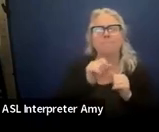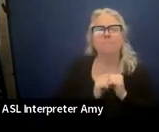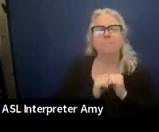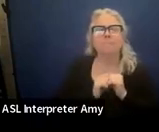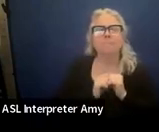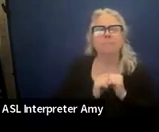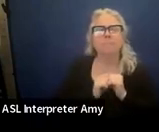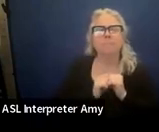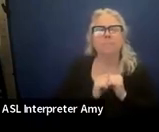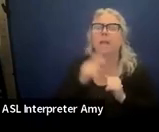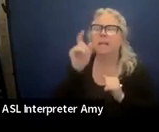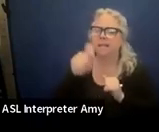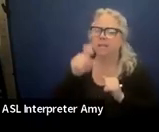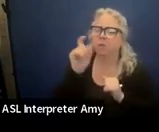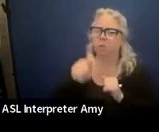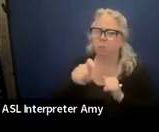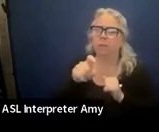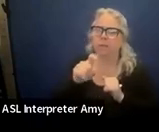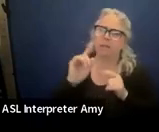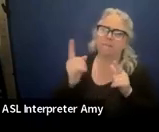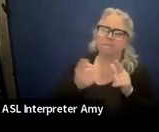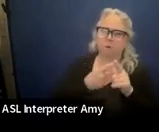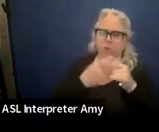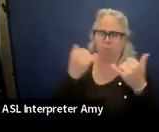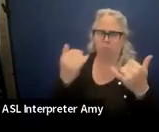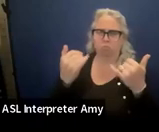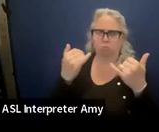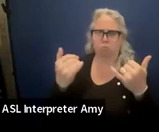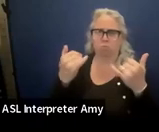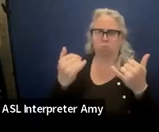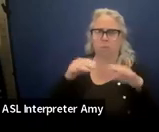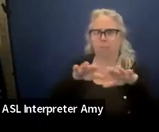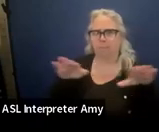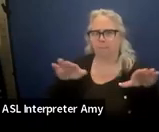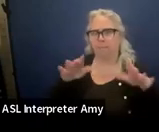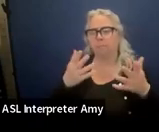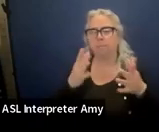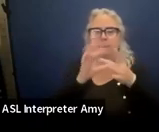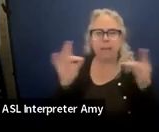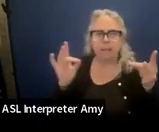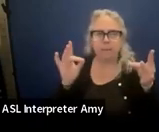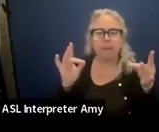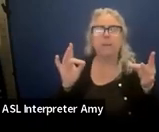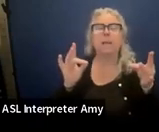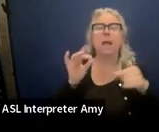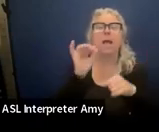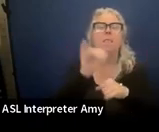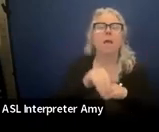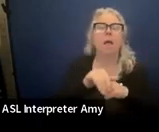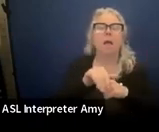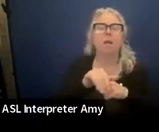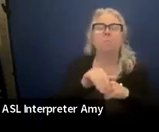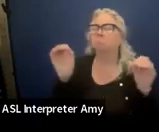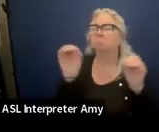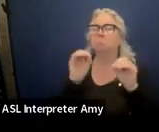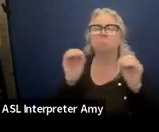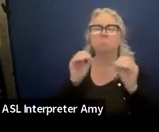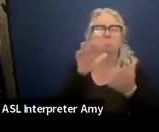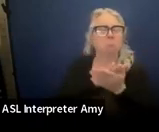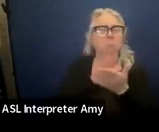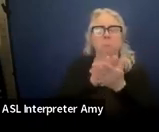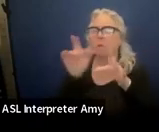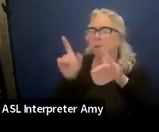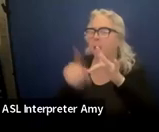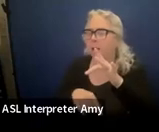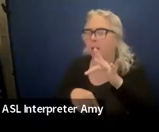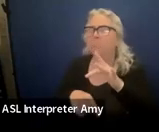needs to be in that very first present level. Some kind of statement stating that there are no academic gaps or